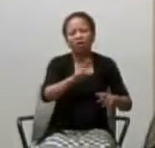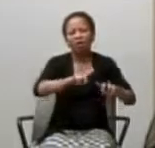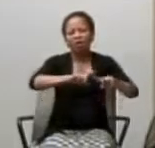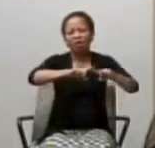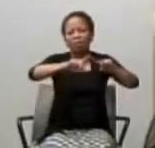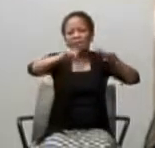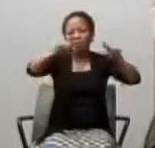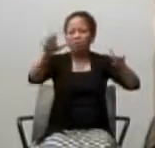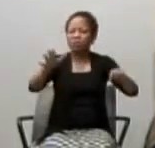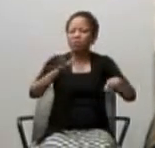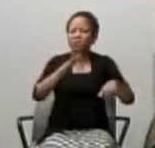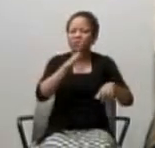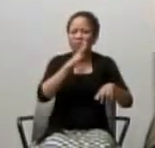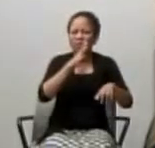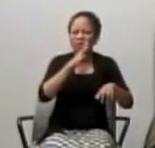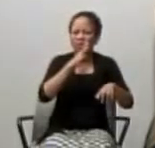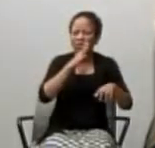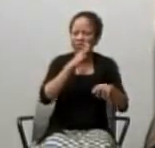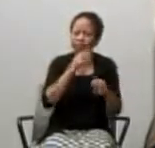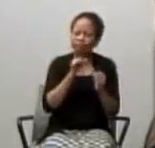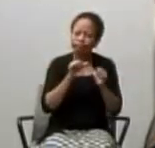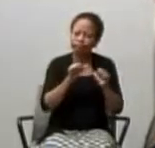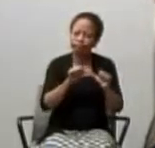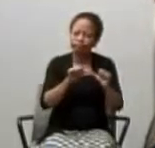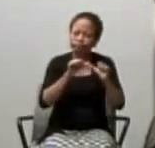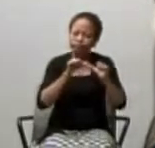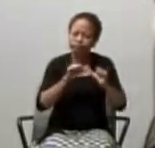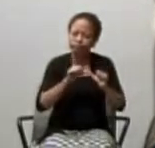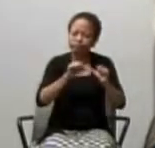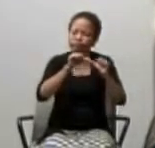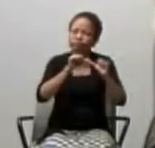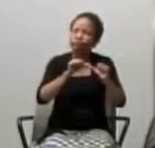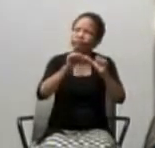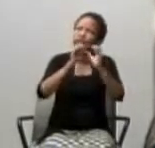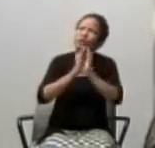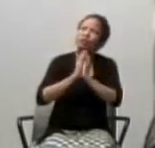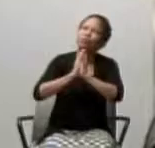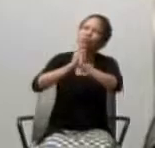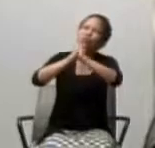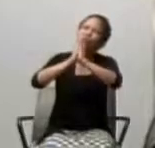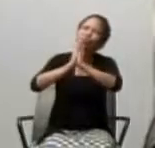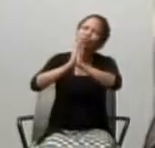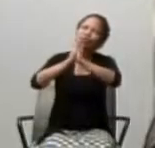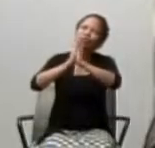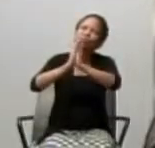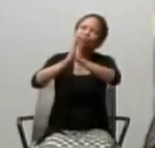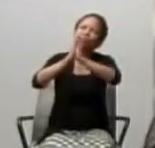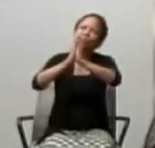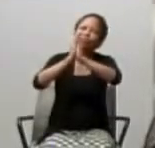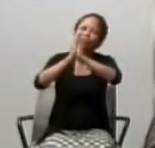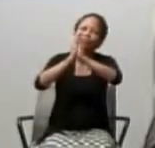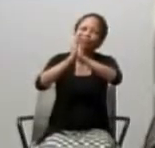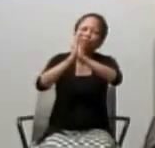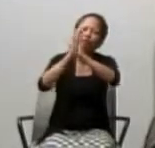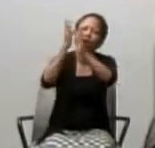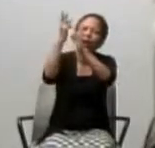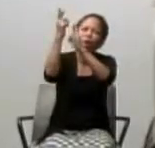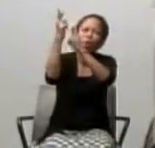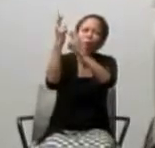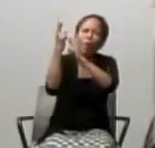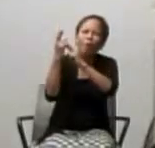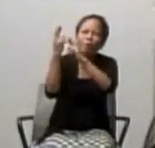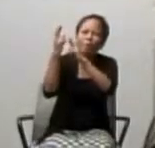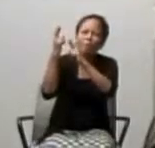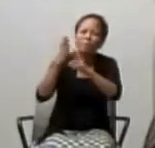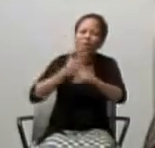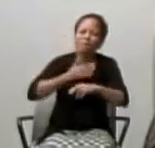to pray for and offer prayers too with the hope that there will be a change